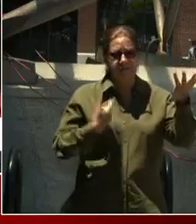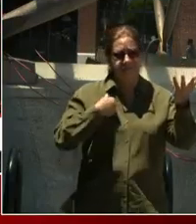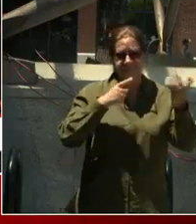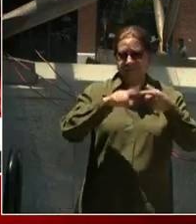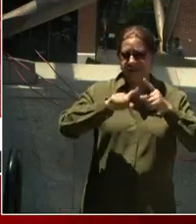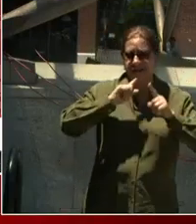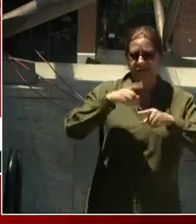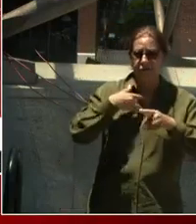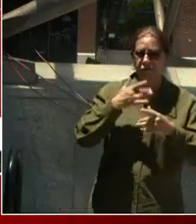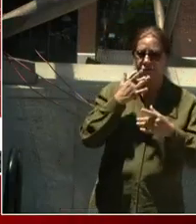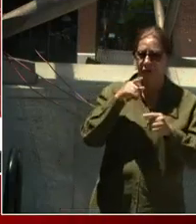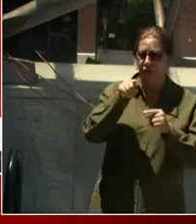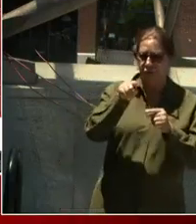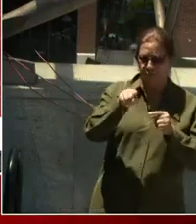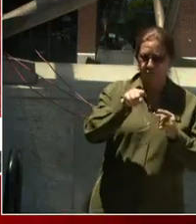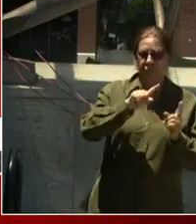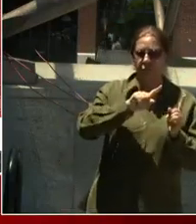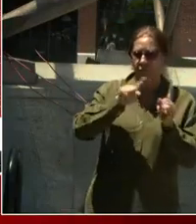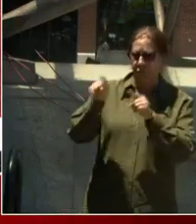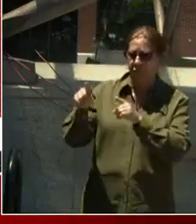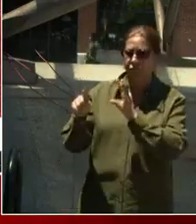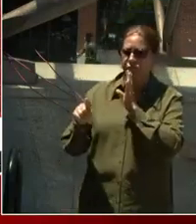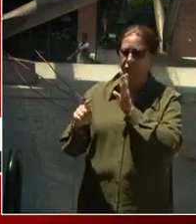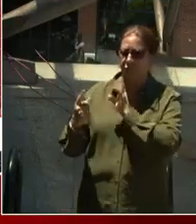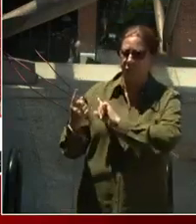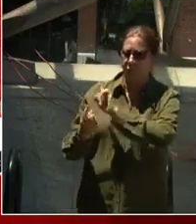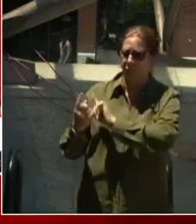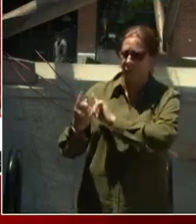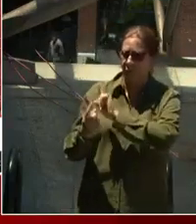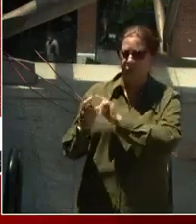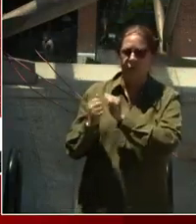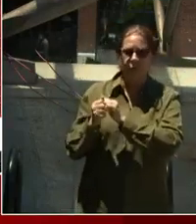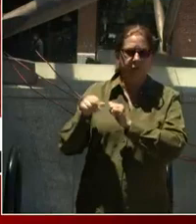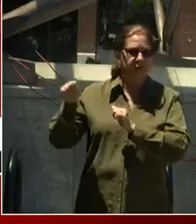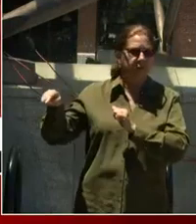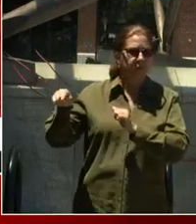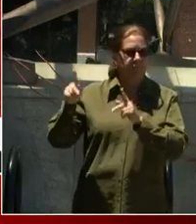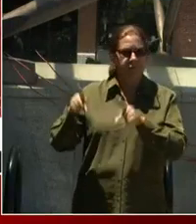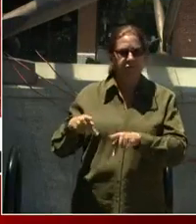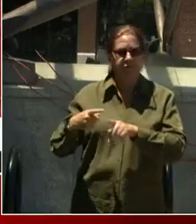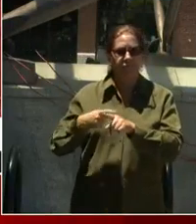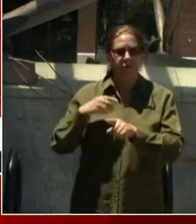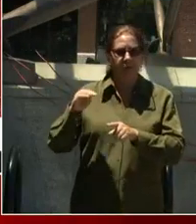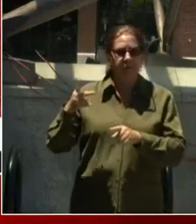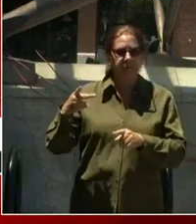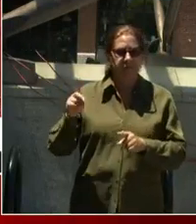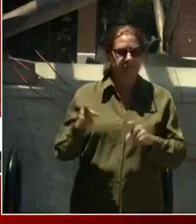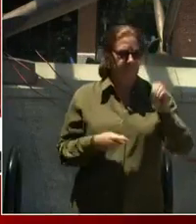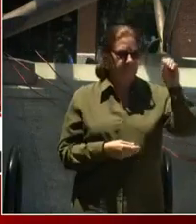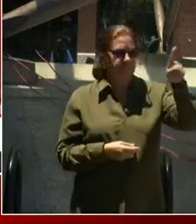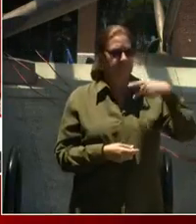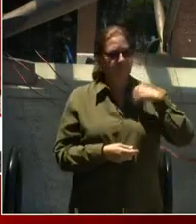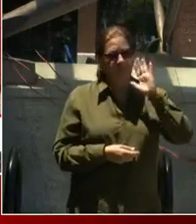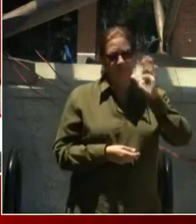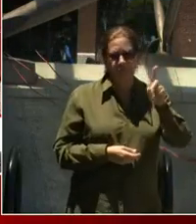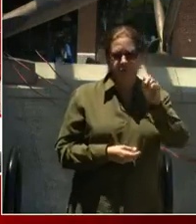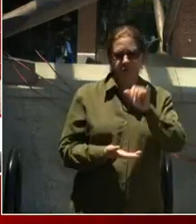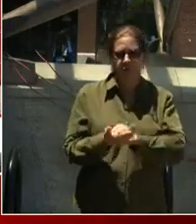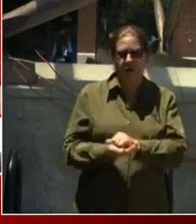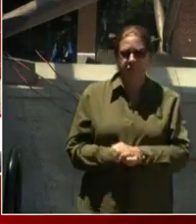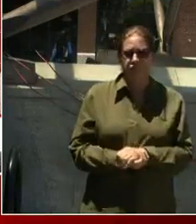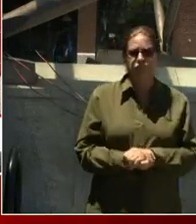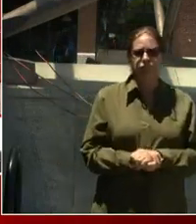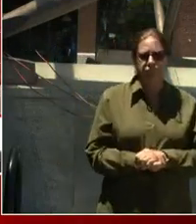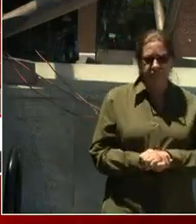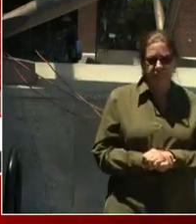information that you need, Ms. Hilton. Okay? And I'm happy to do that. All right? I'll do that. But... Yeah, but